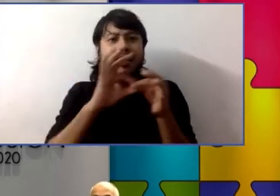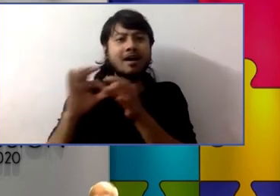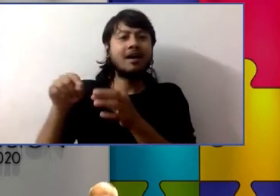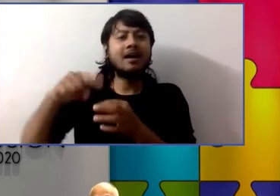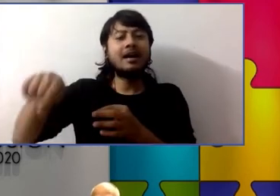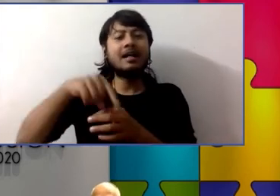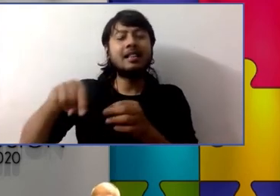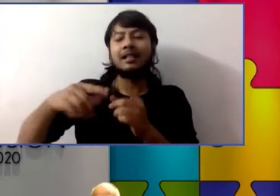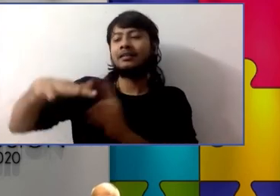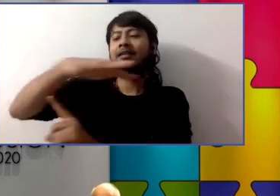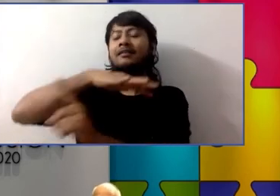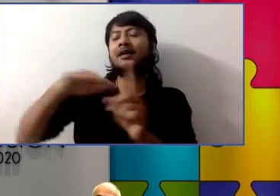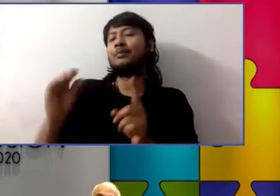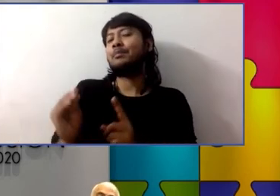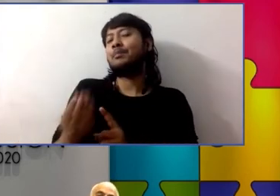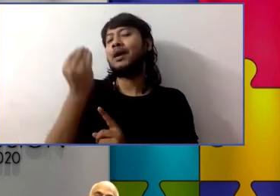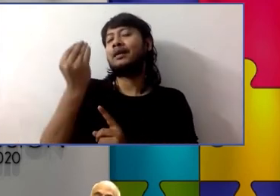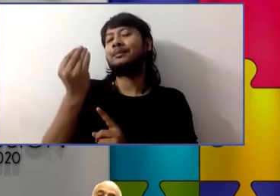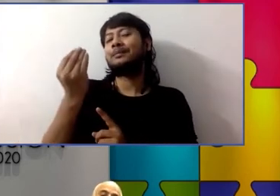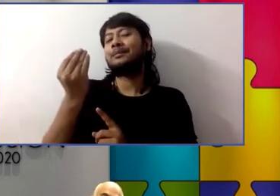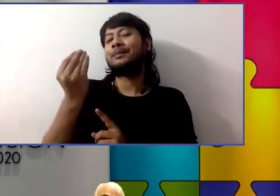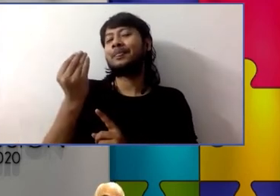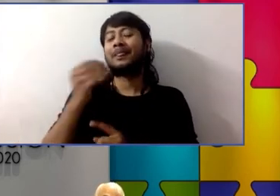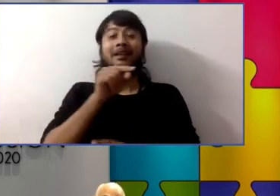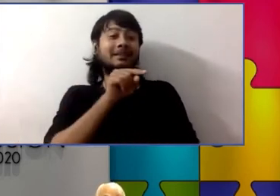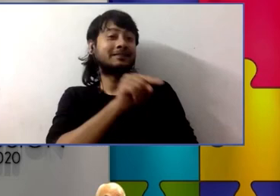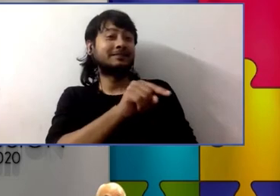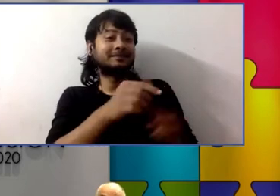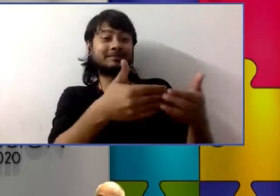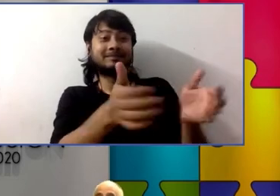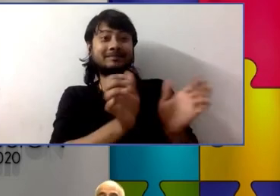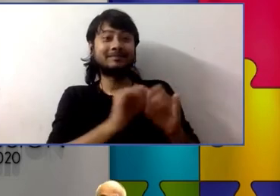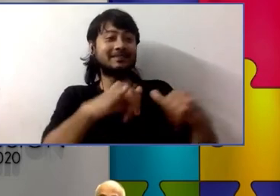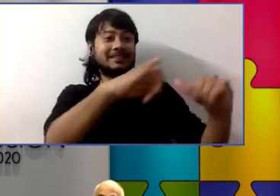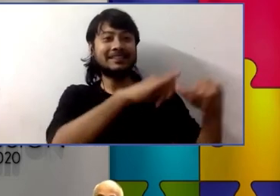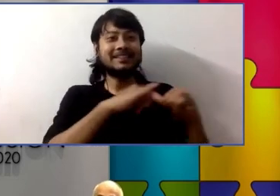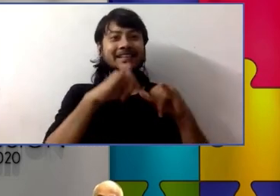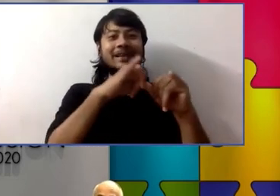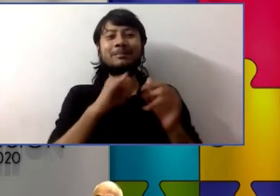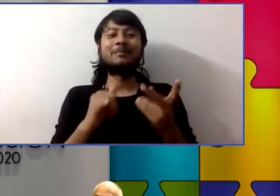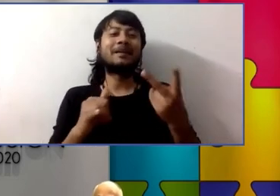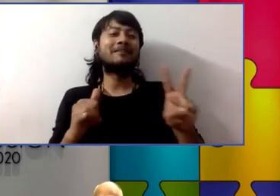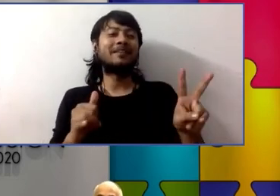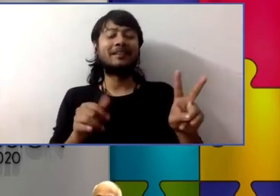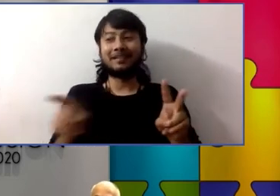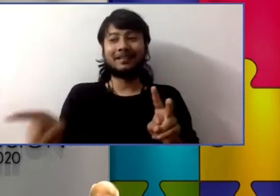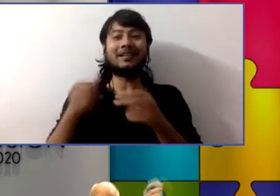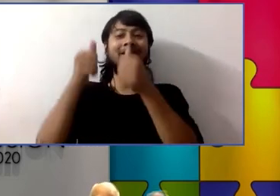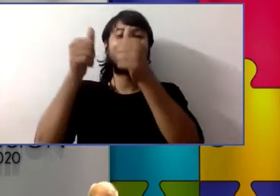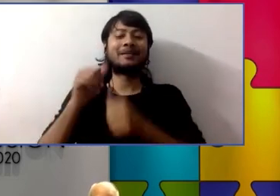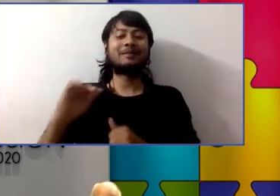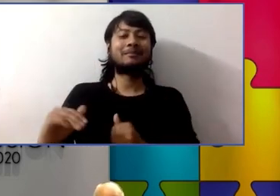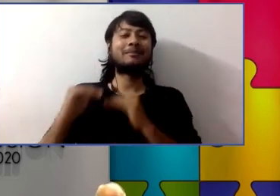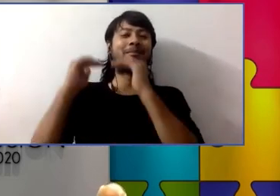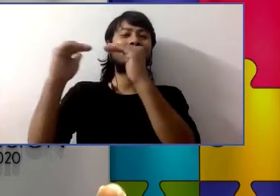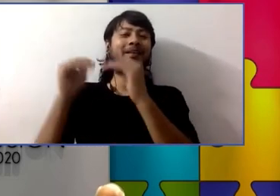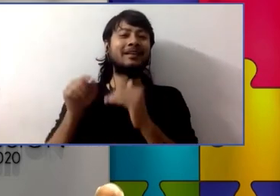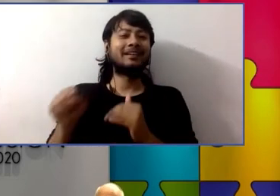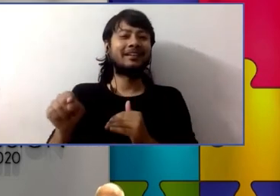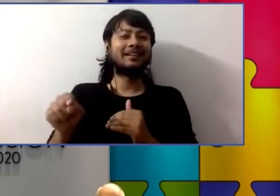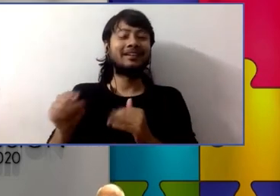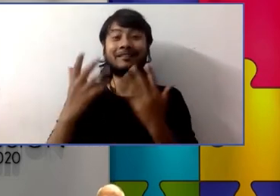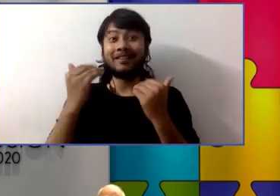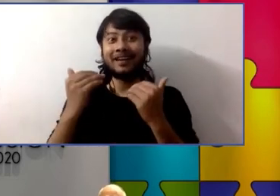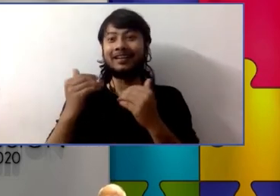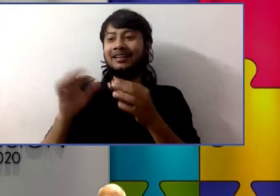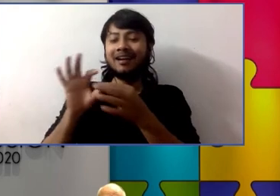for the kids without disabilities to be in that diverse environment so they were scoring better on their tests because they are more engaged in the curriculum and